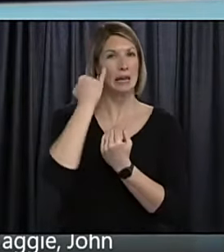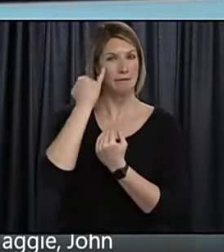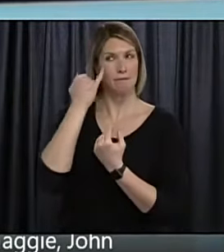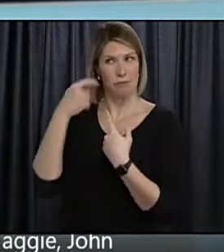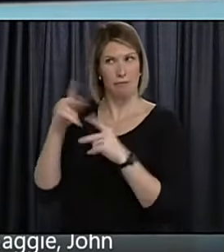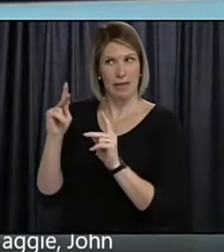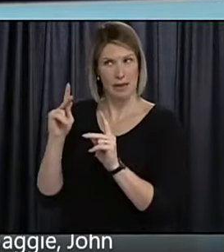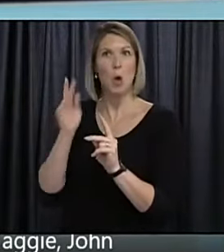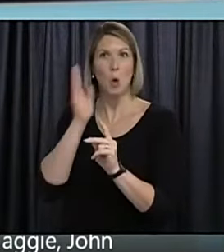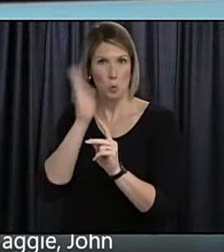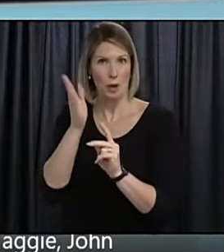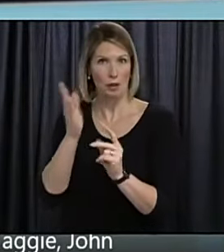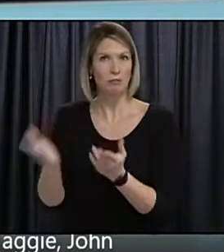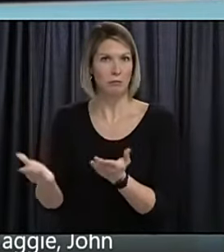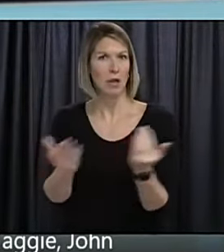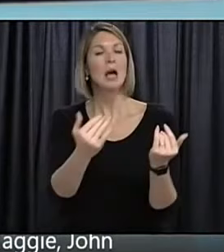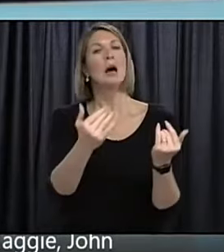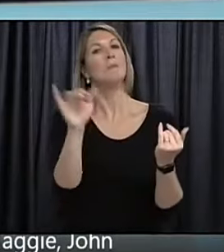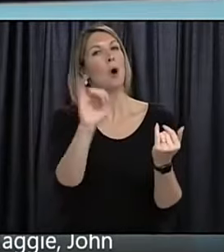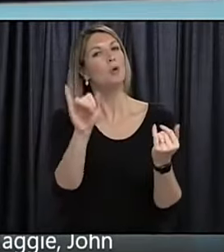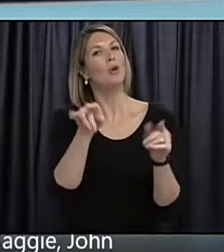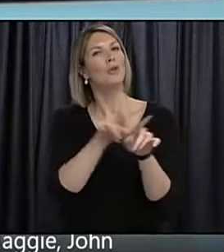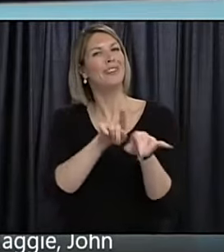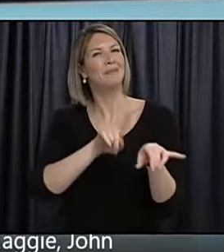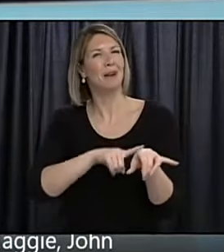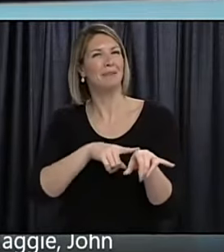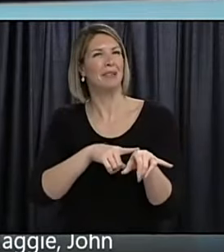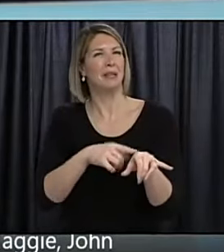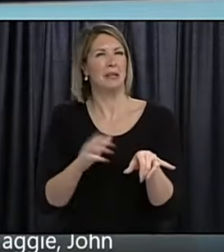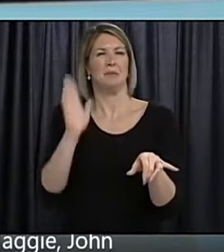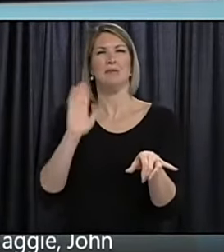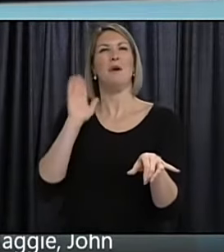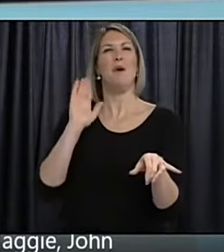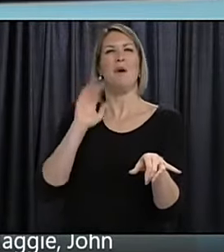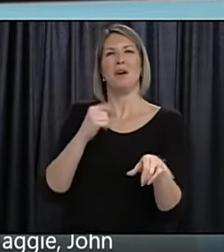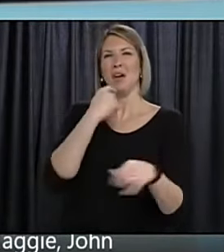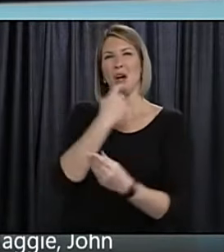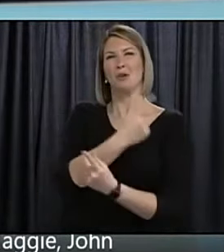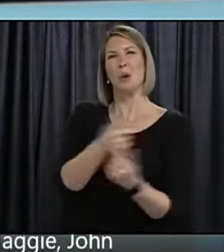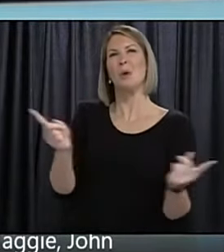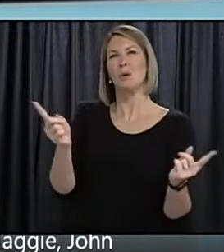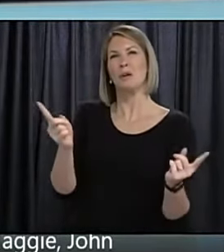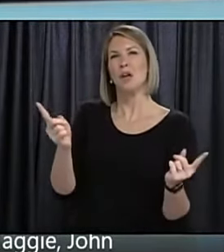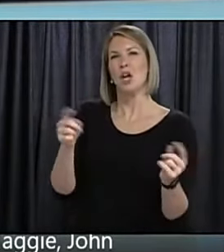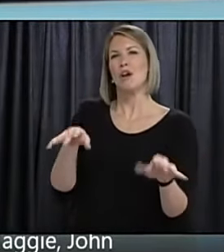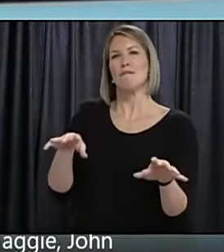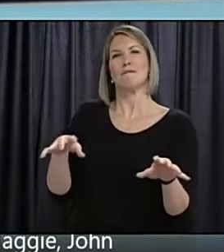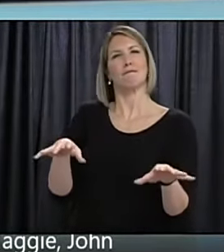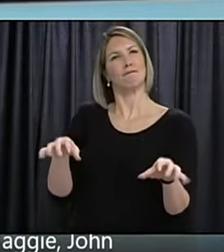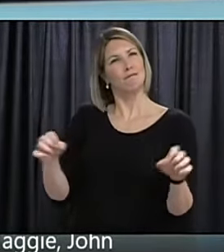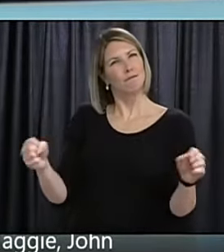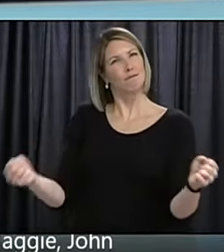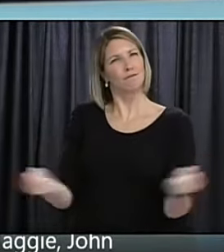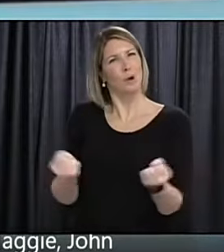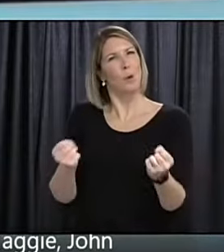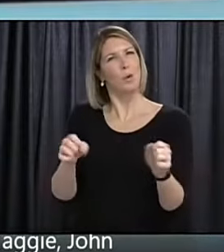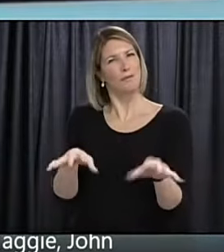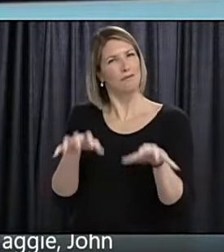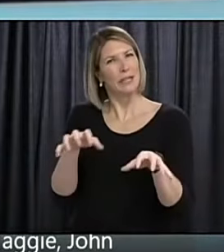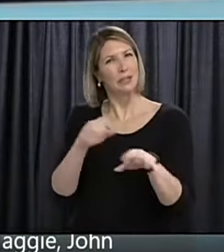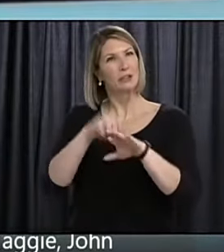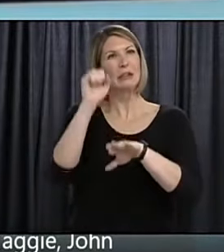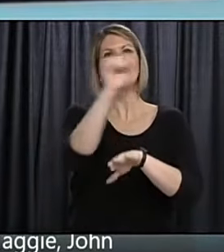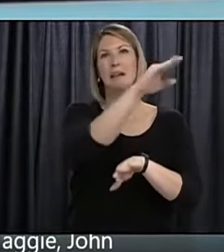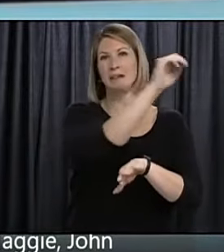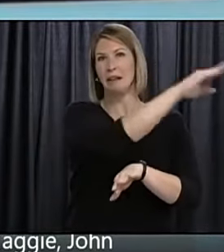uh and as i said i may have mentioned the sequence earlier on uh we will then start to distribute vaccine to